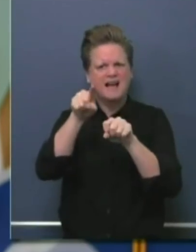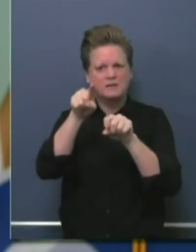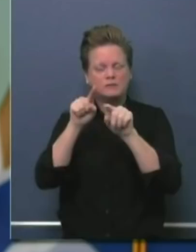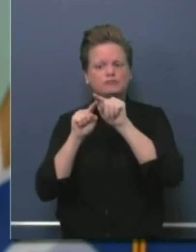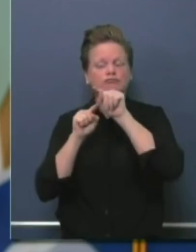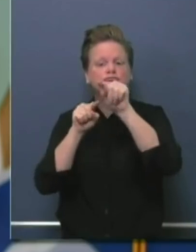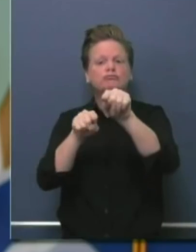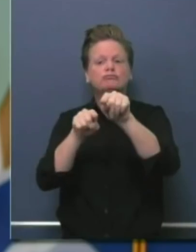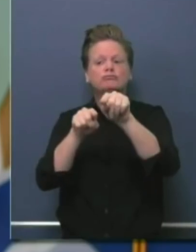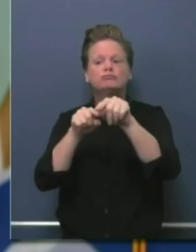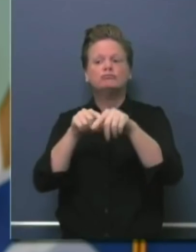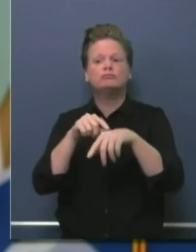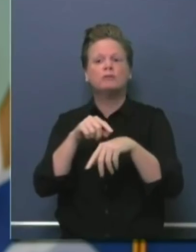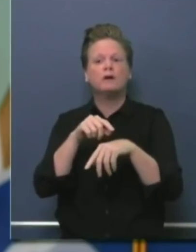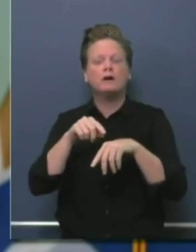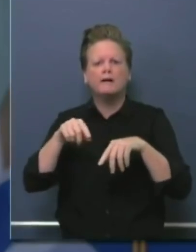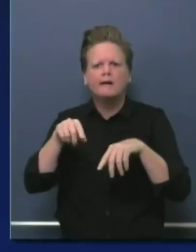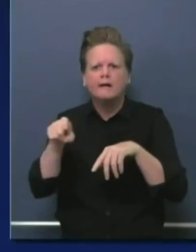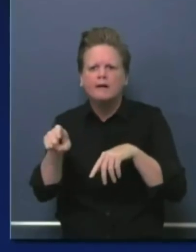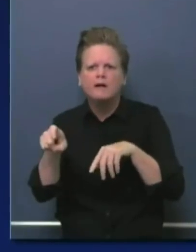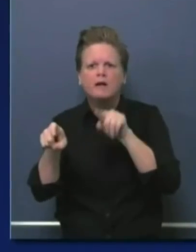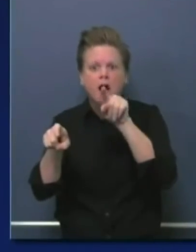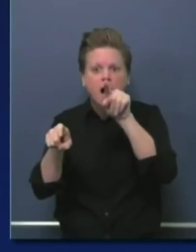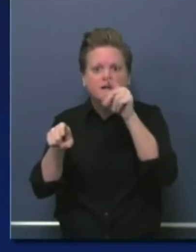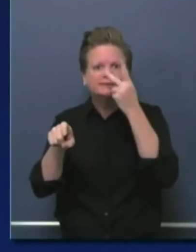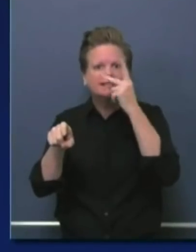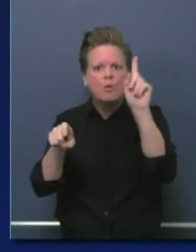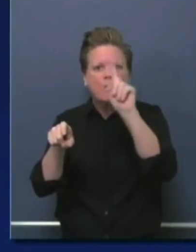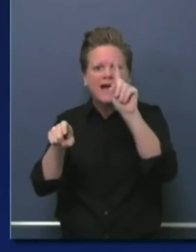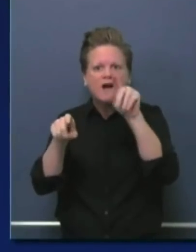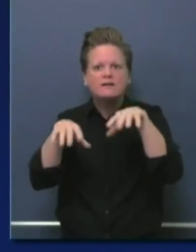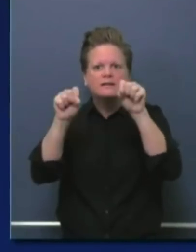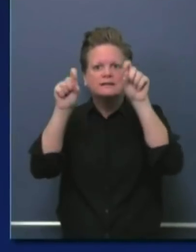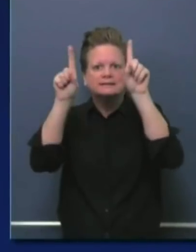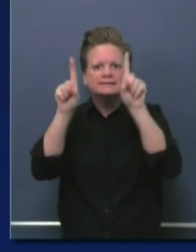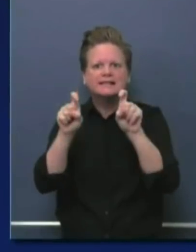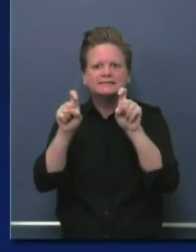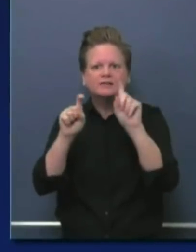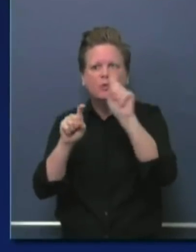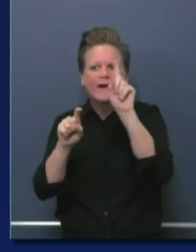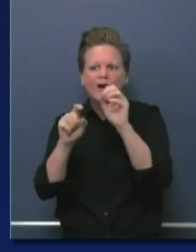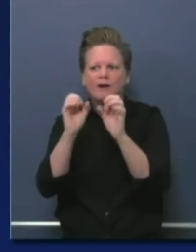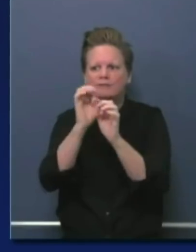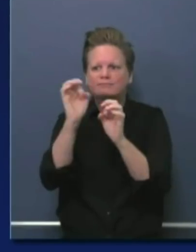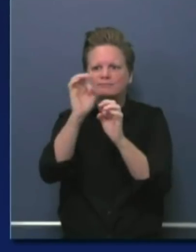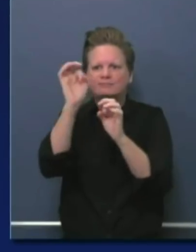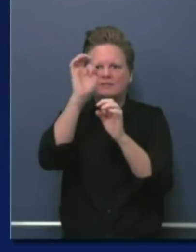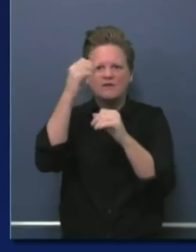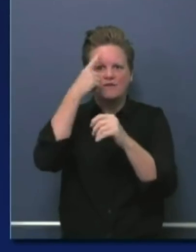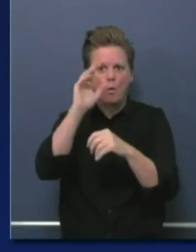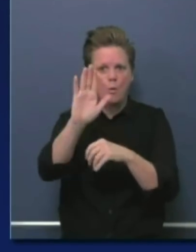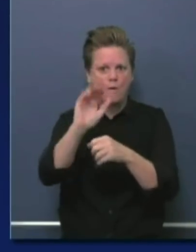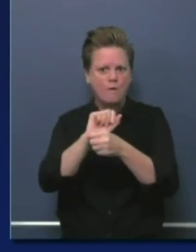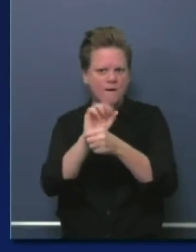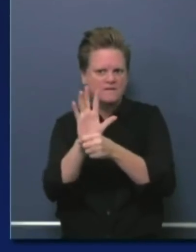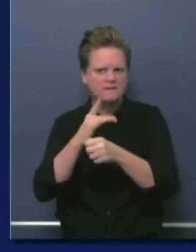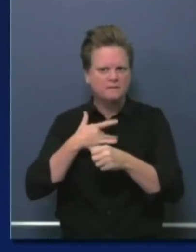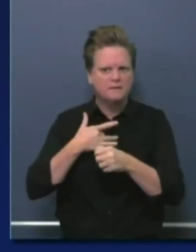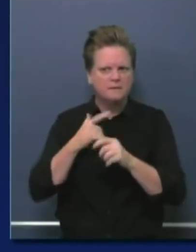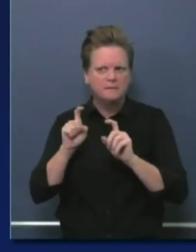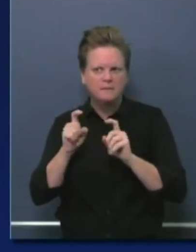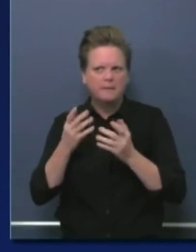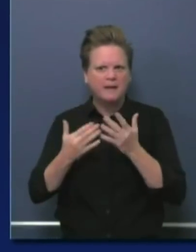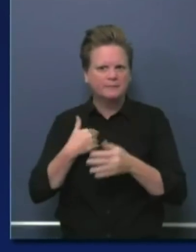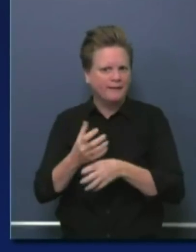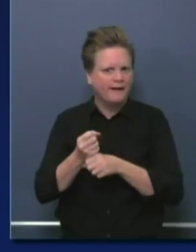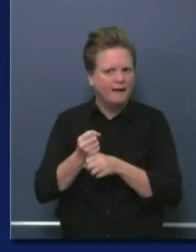COVID19.ca.gov. If you go to the COVID19.ca.gov website, you can